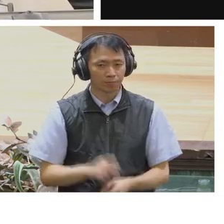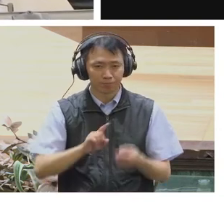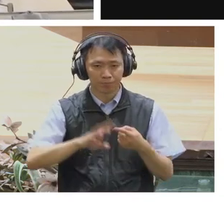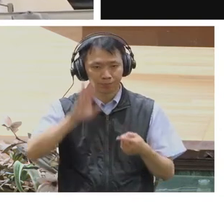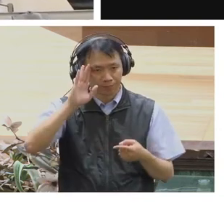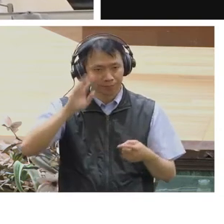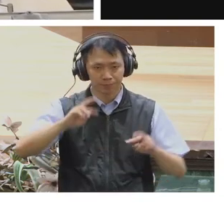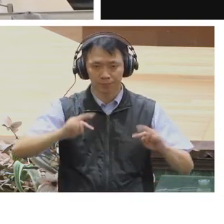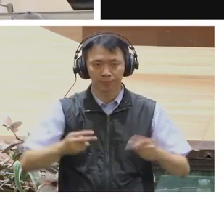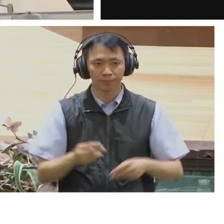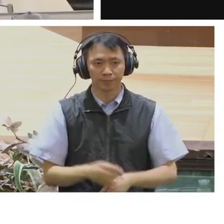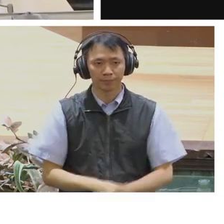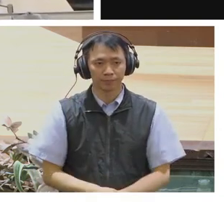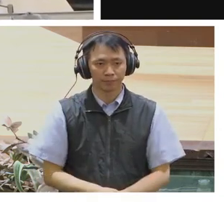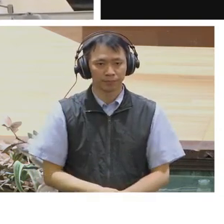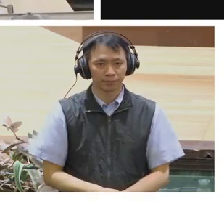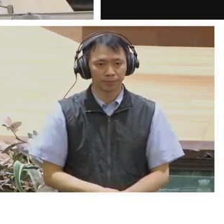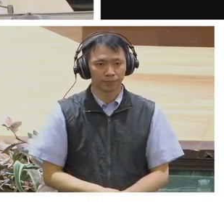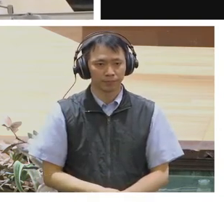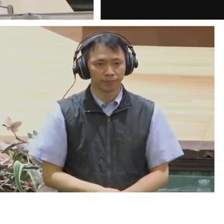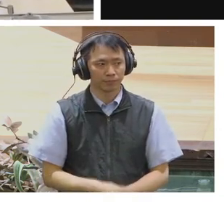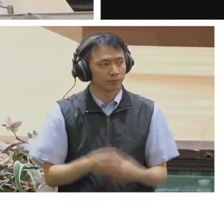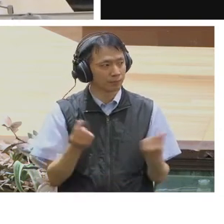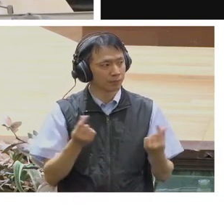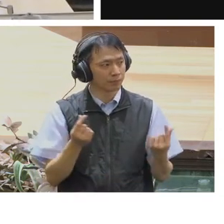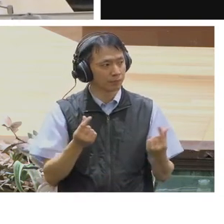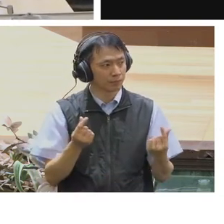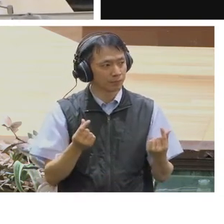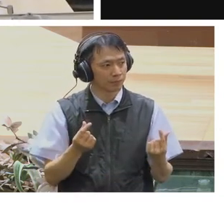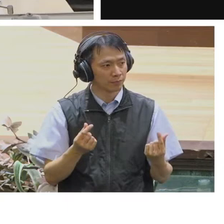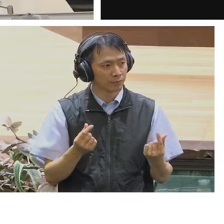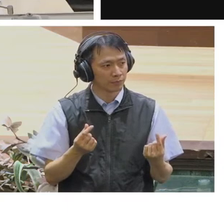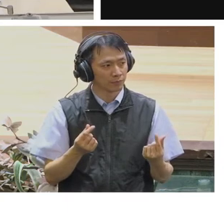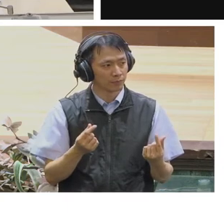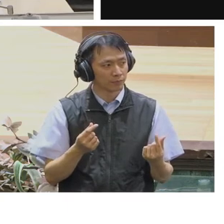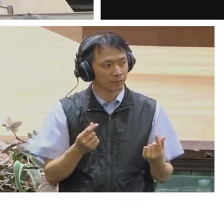to say anything else to the audience? No?